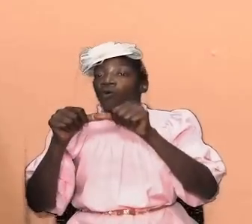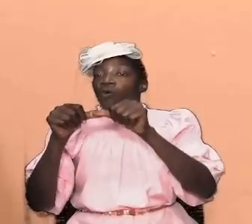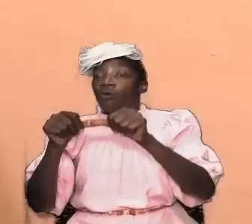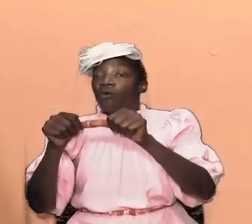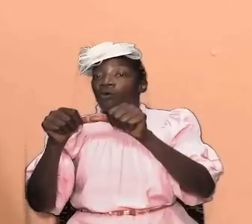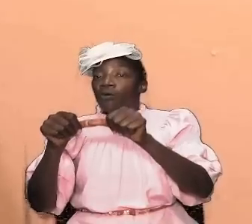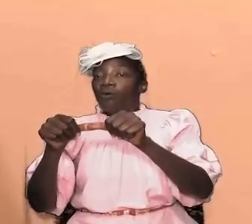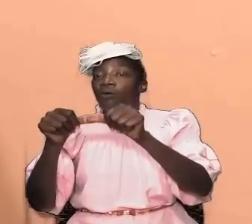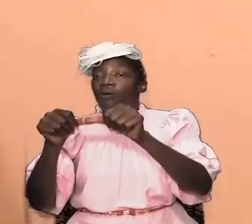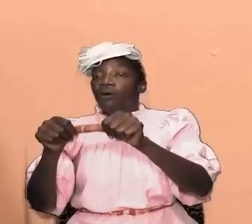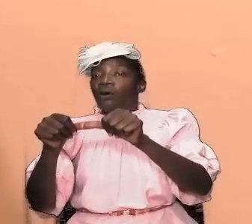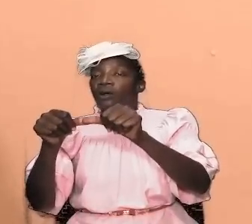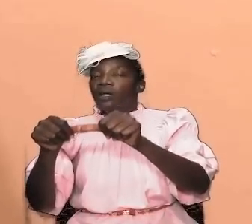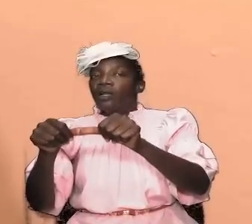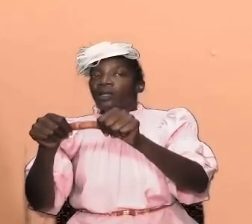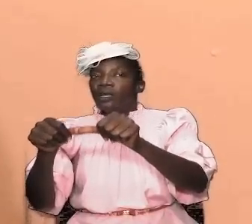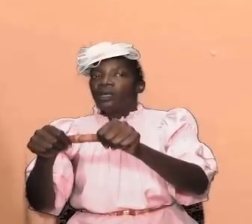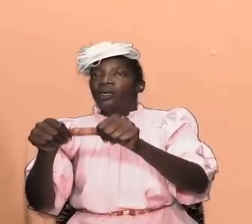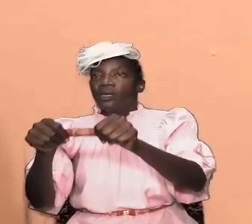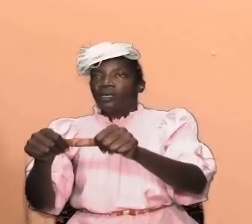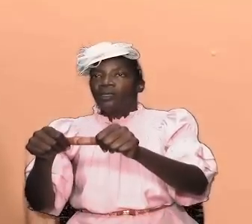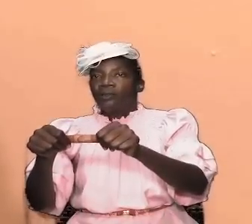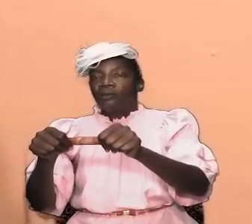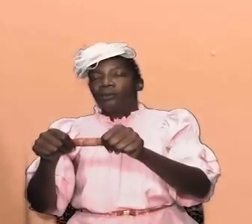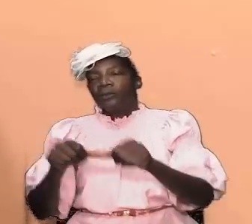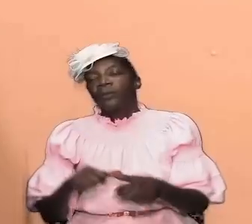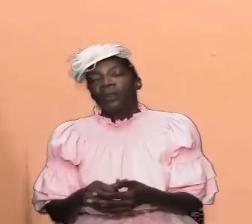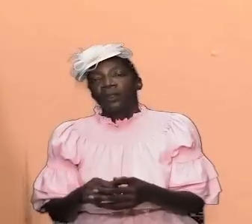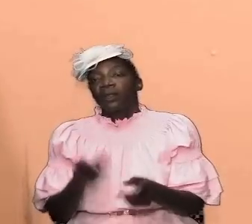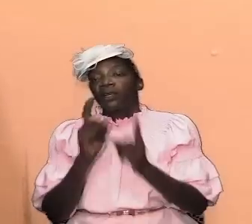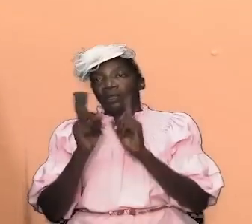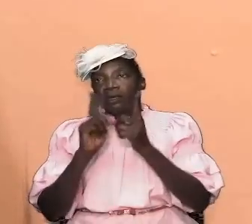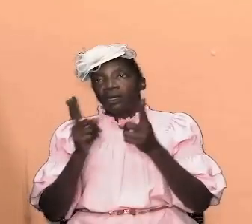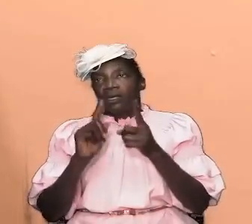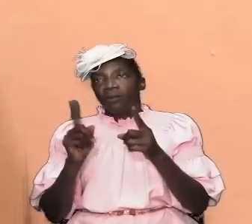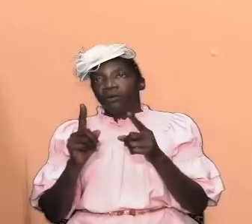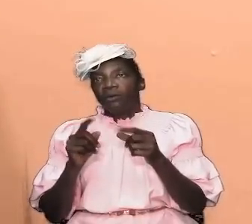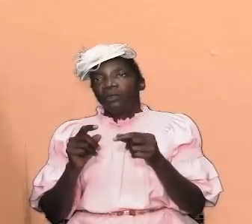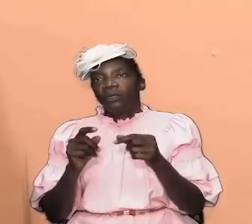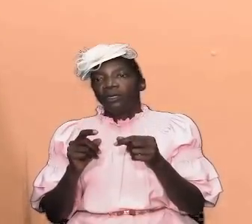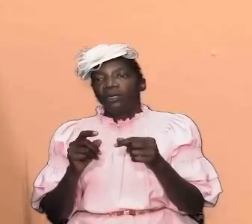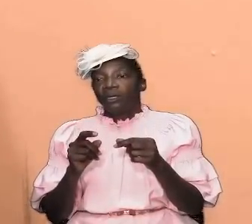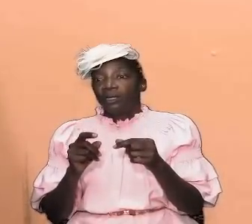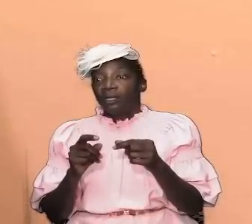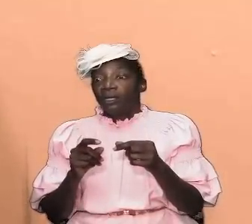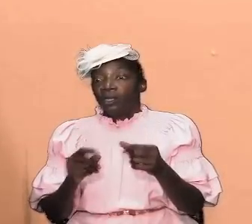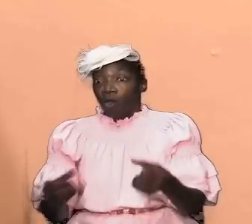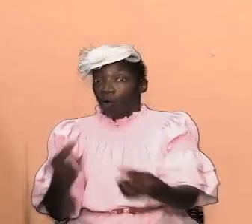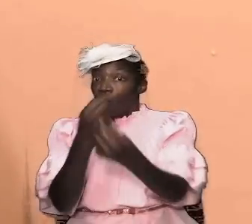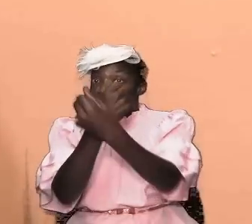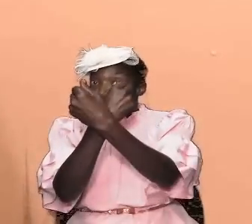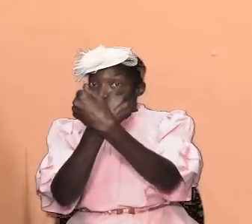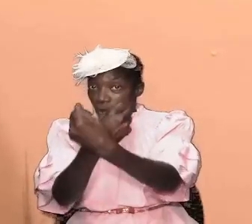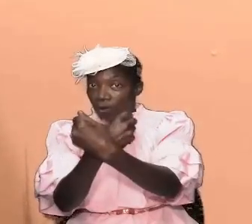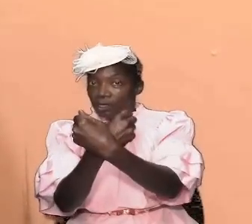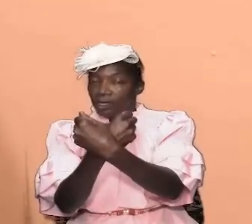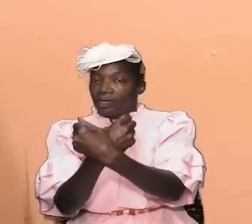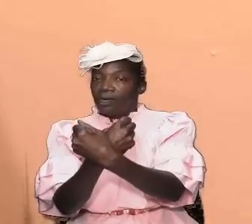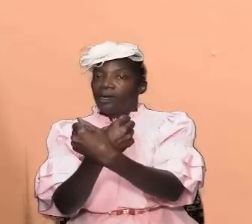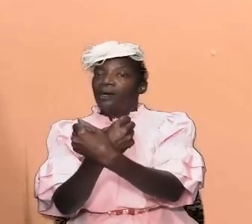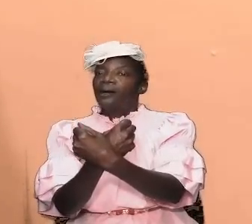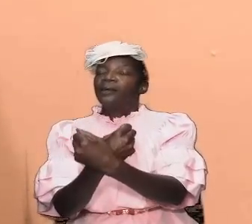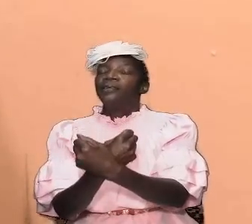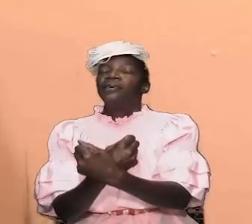and when we talk about earnestly content we are talking about contending for the faith for was once